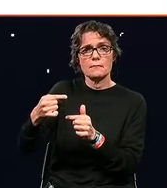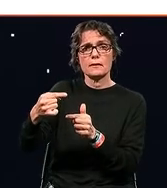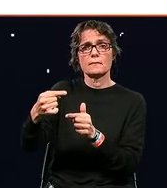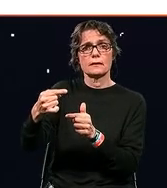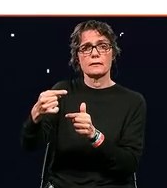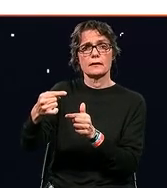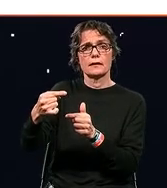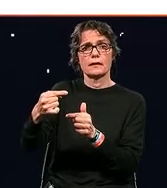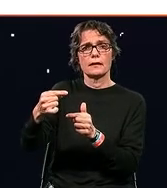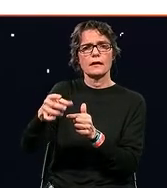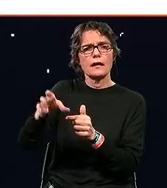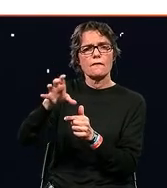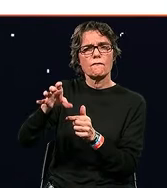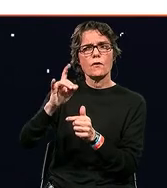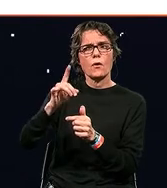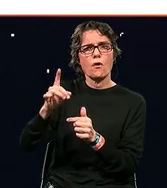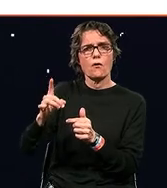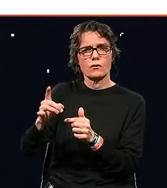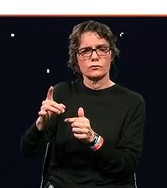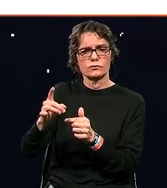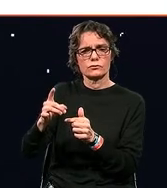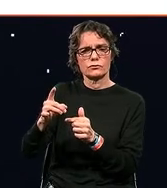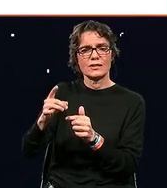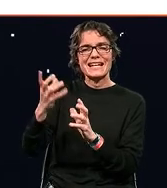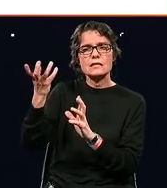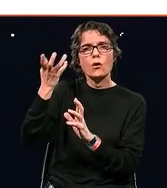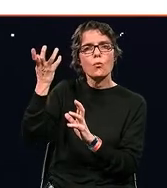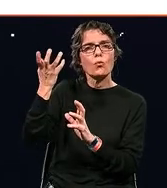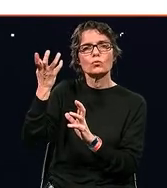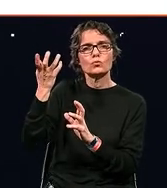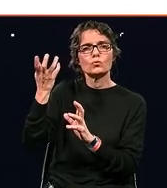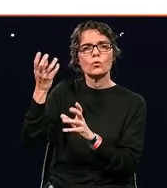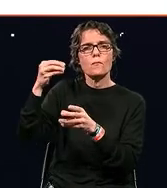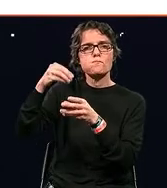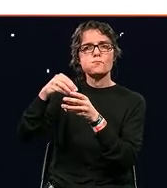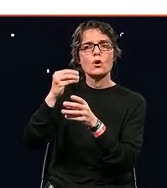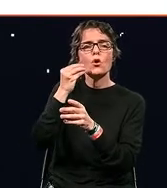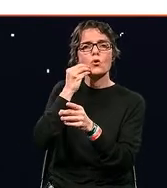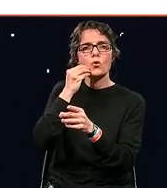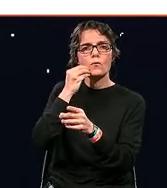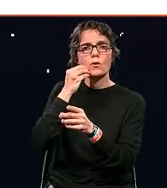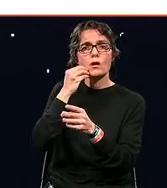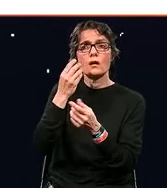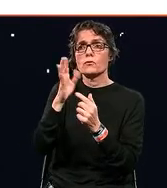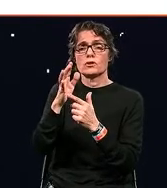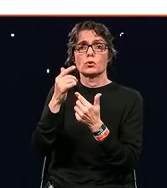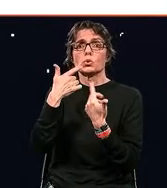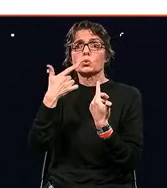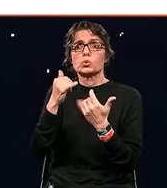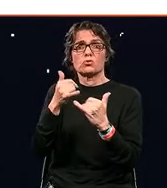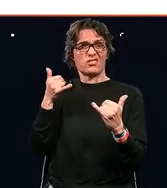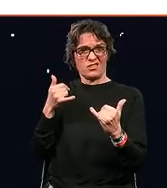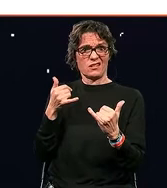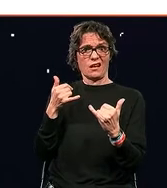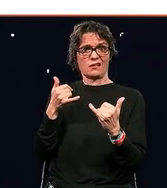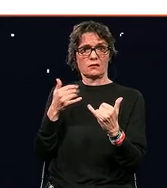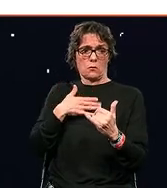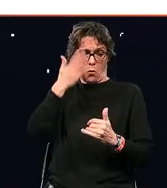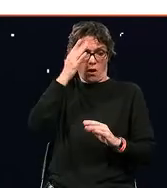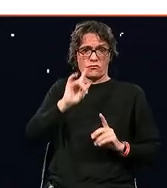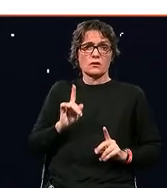how could we foster a culture of that? Not everything actually needs to be digital, in my opinion.